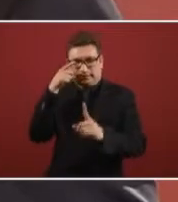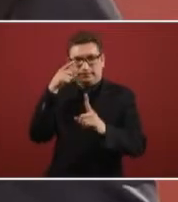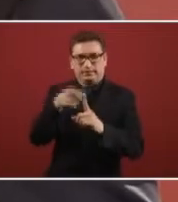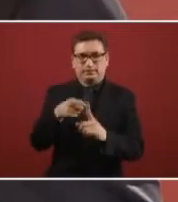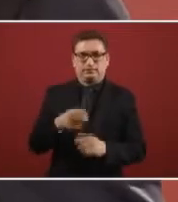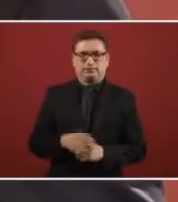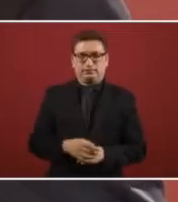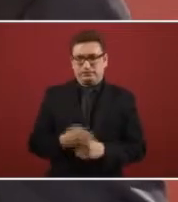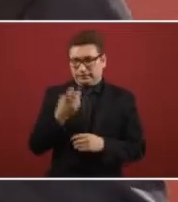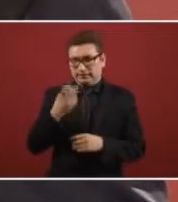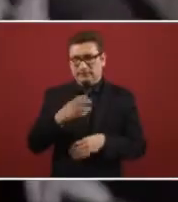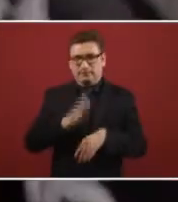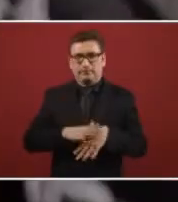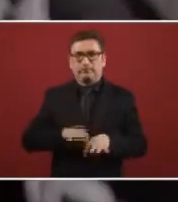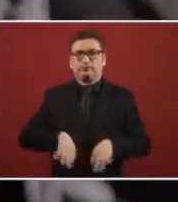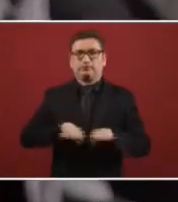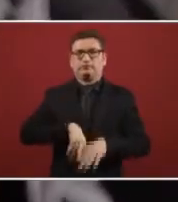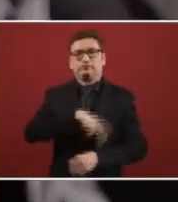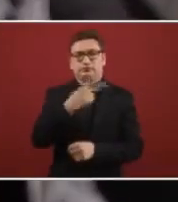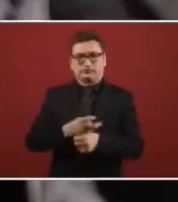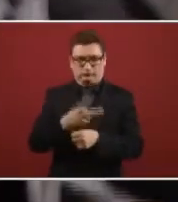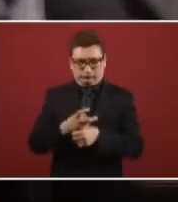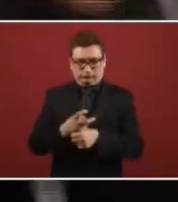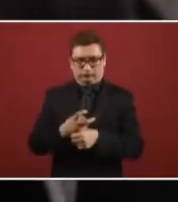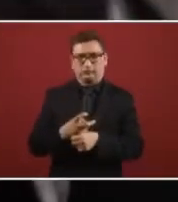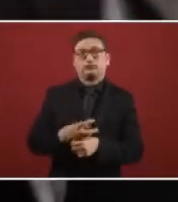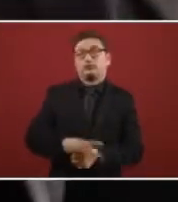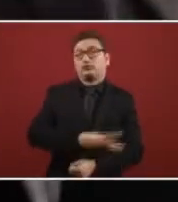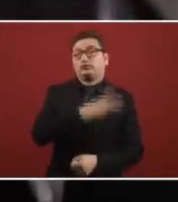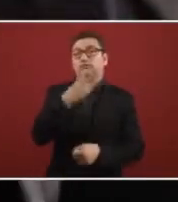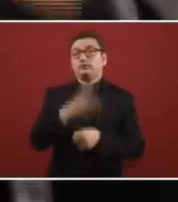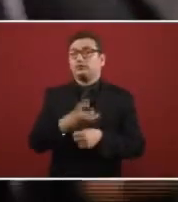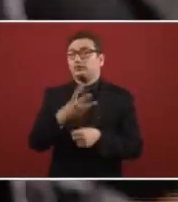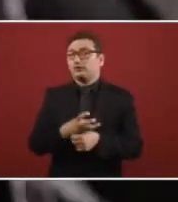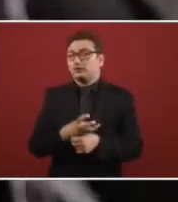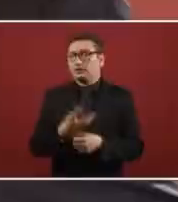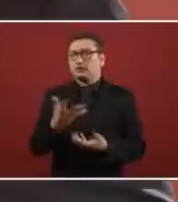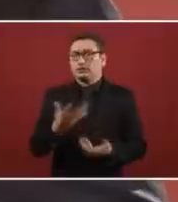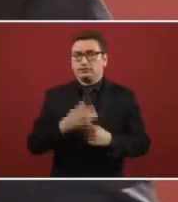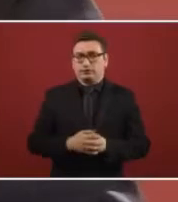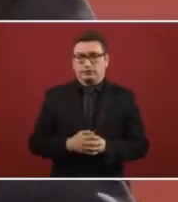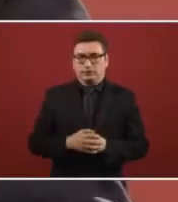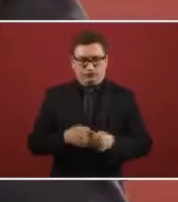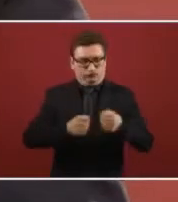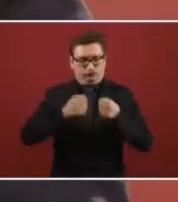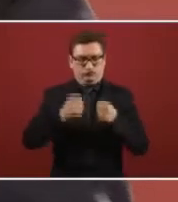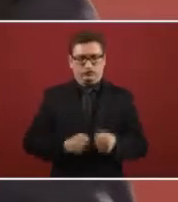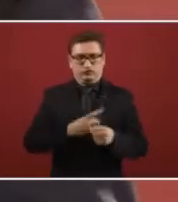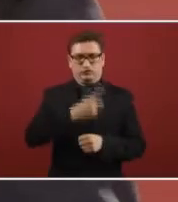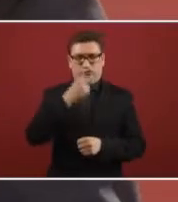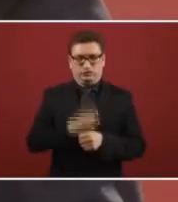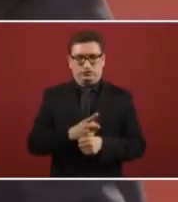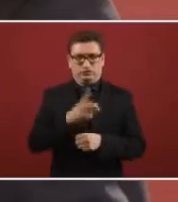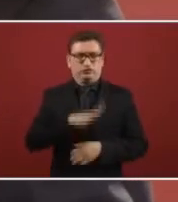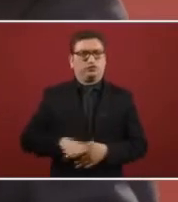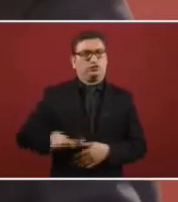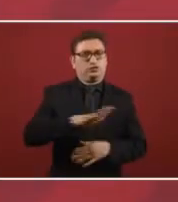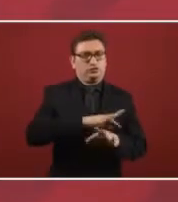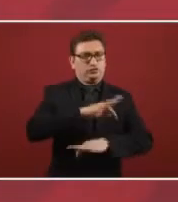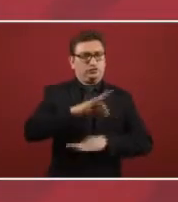that is the second great priority and the third thing is the public security